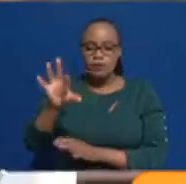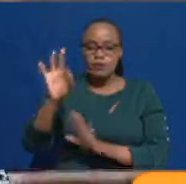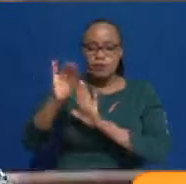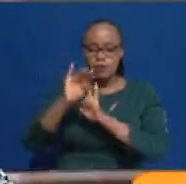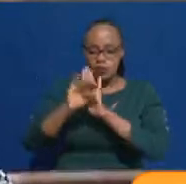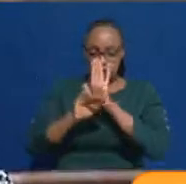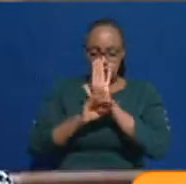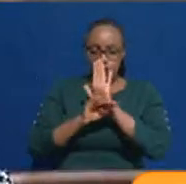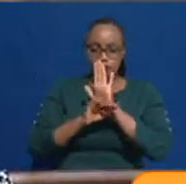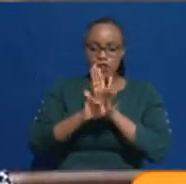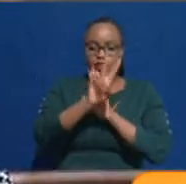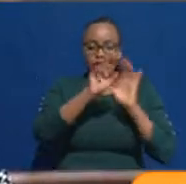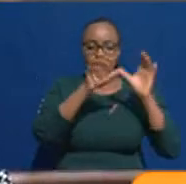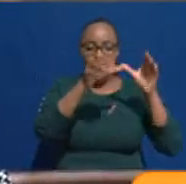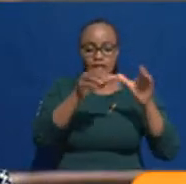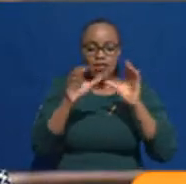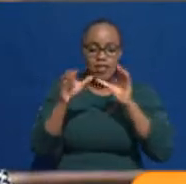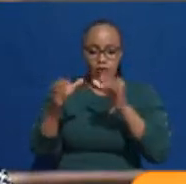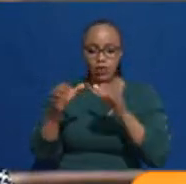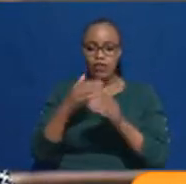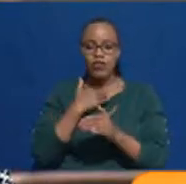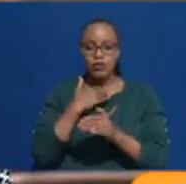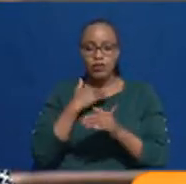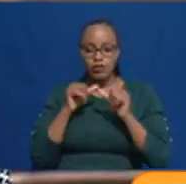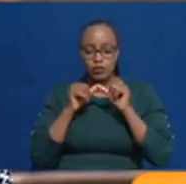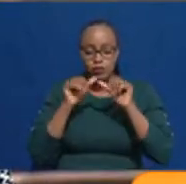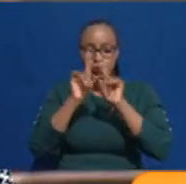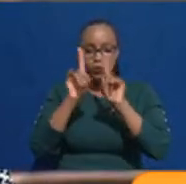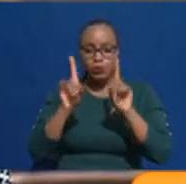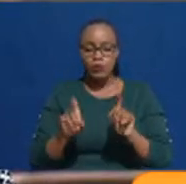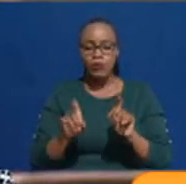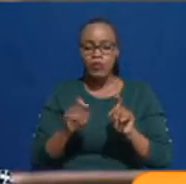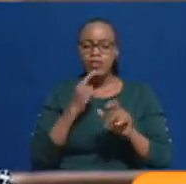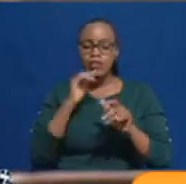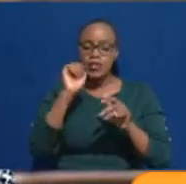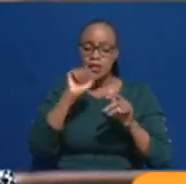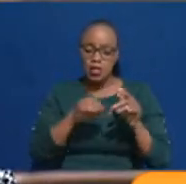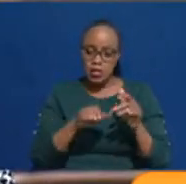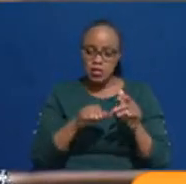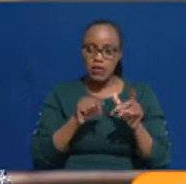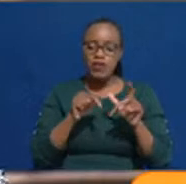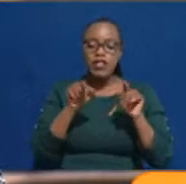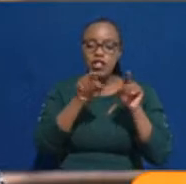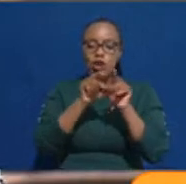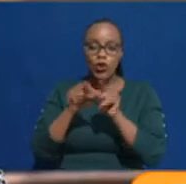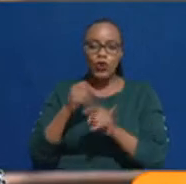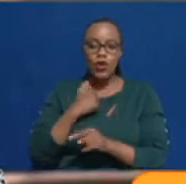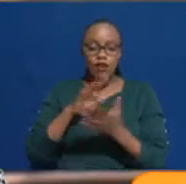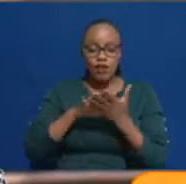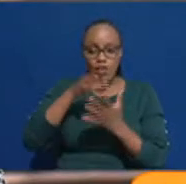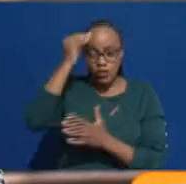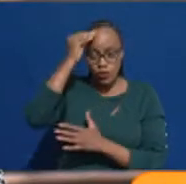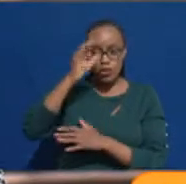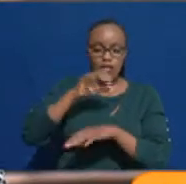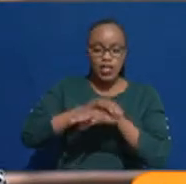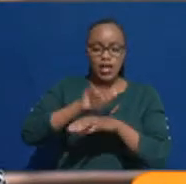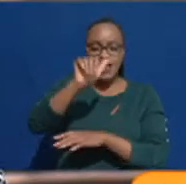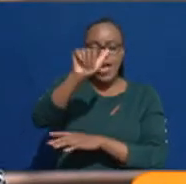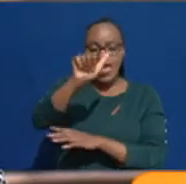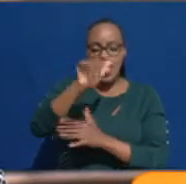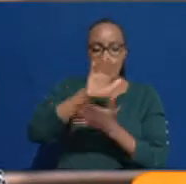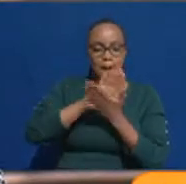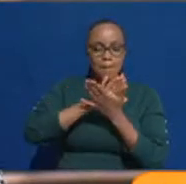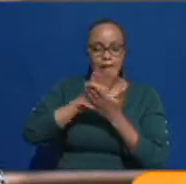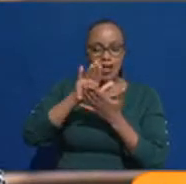in the two categories. Do you still want to continue? Okay. And it says yes. We also had a student who had a straight A